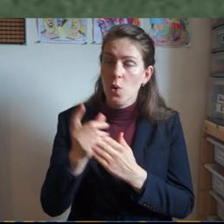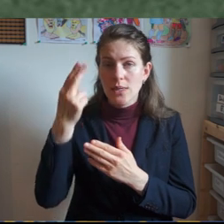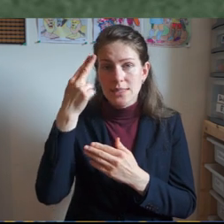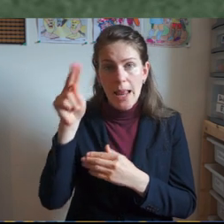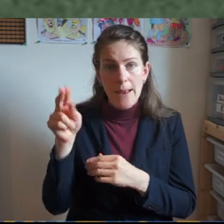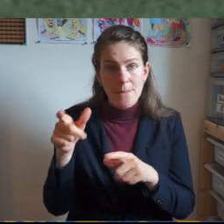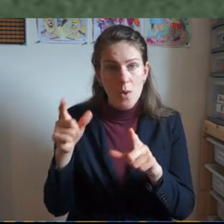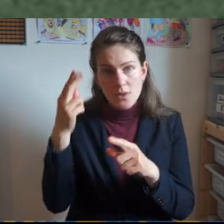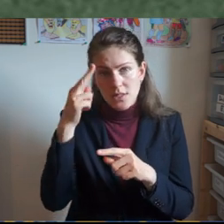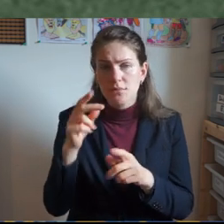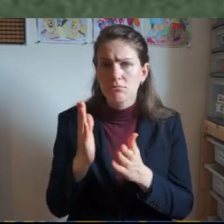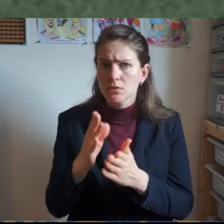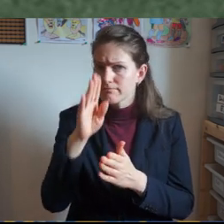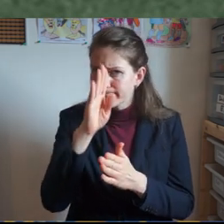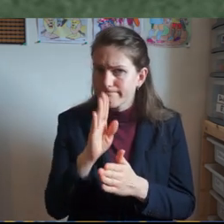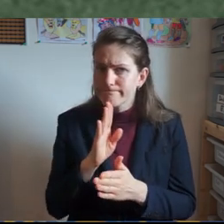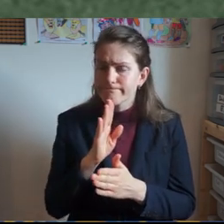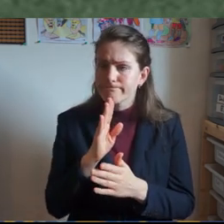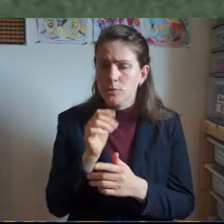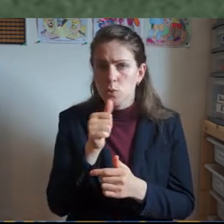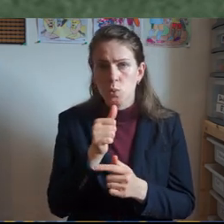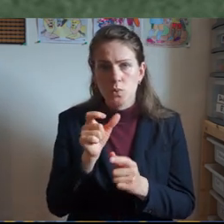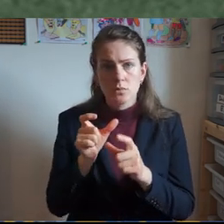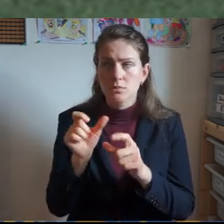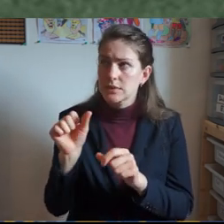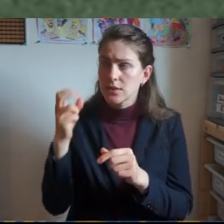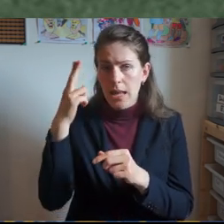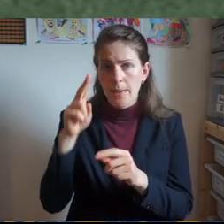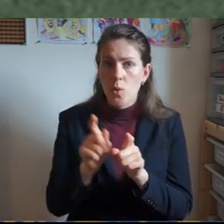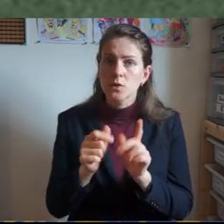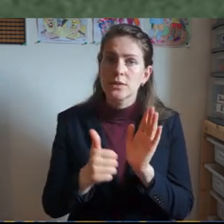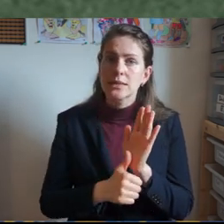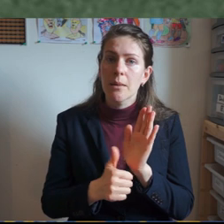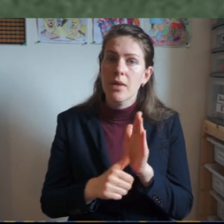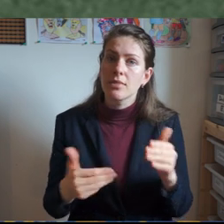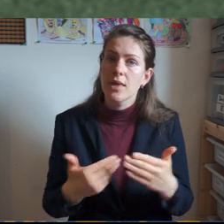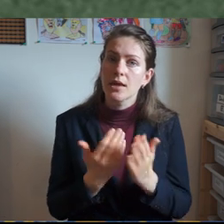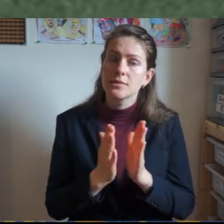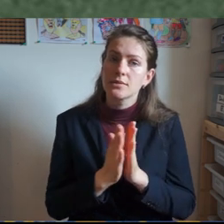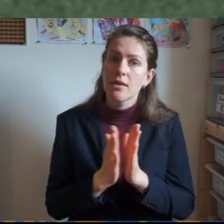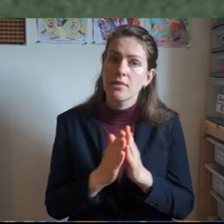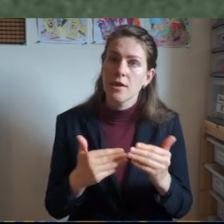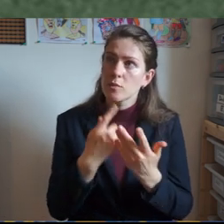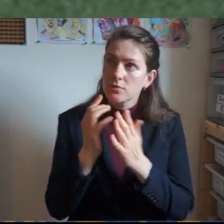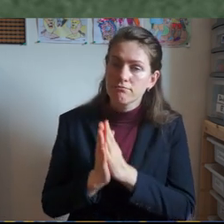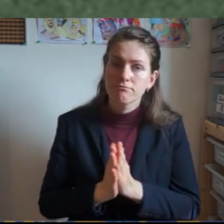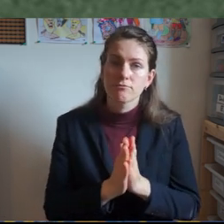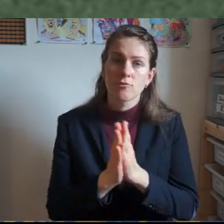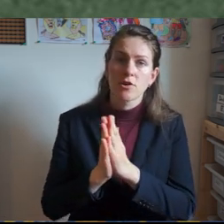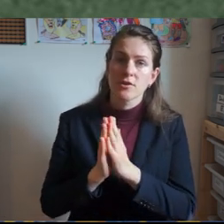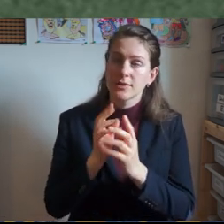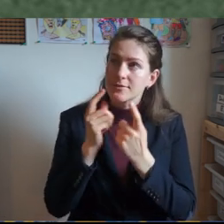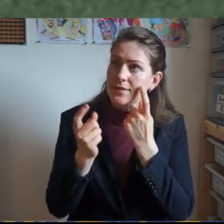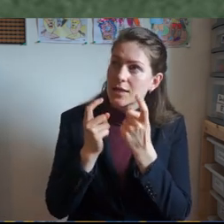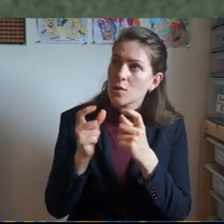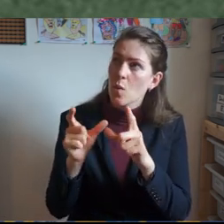on the Sabbath day we make sure we pray we seek the Lord's face we try and do all those